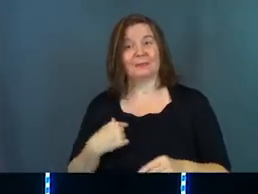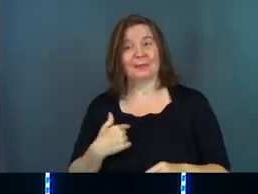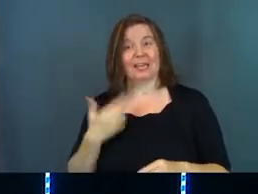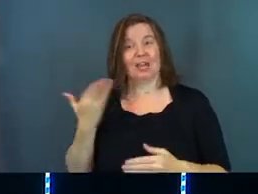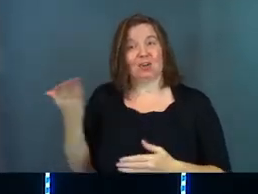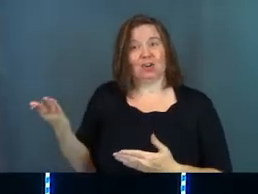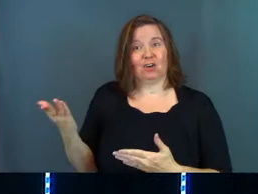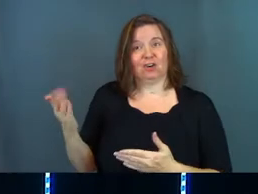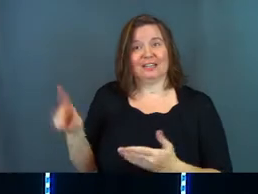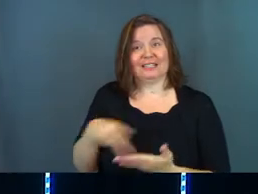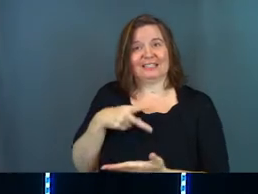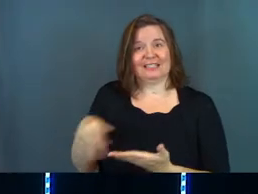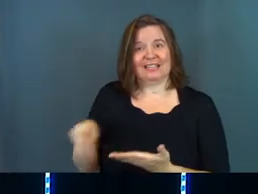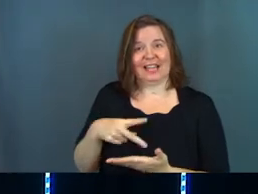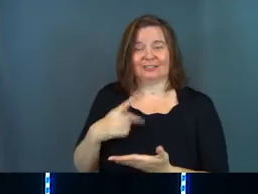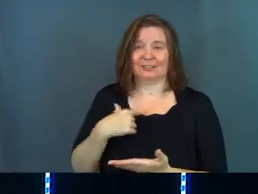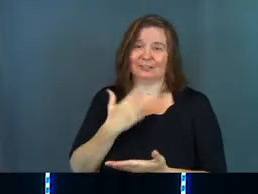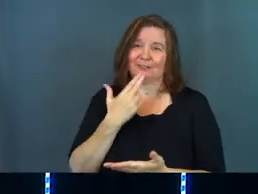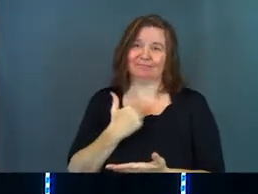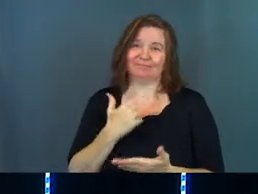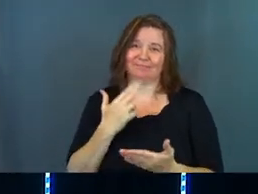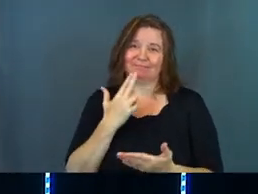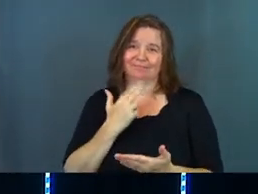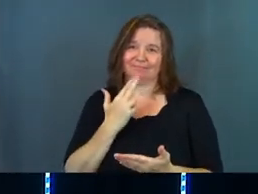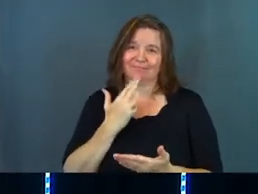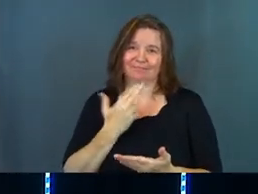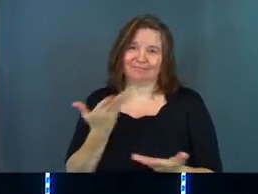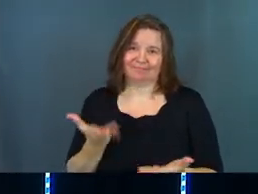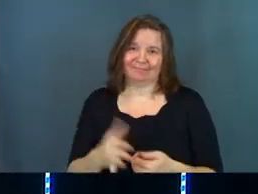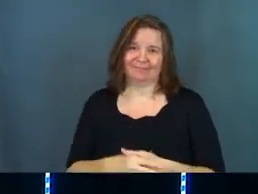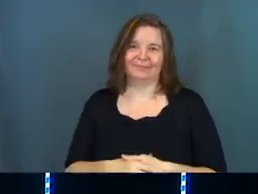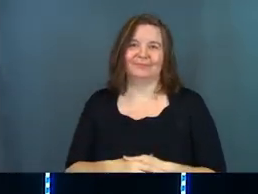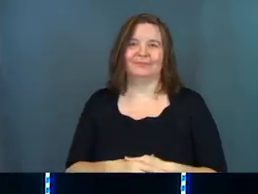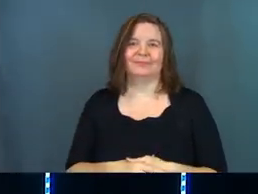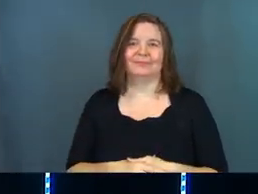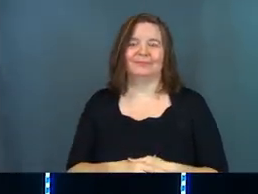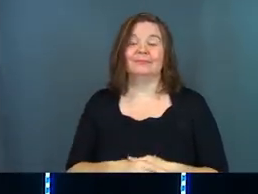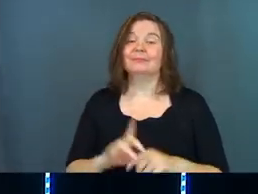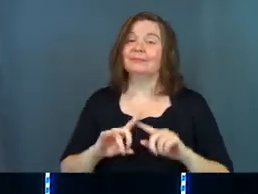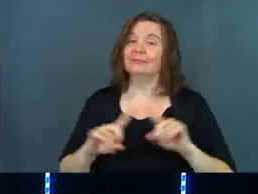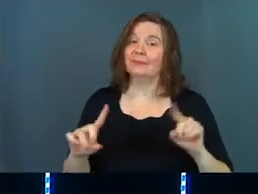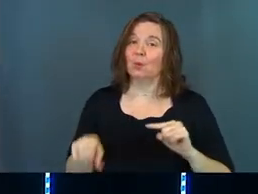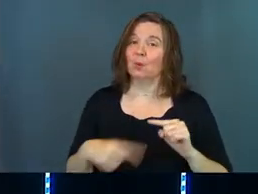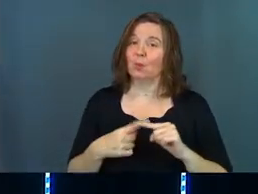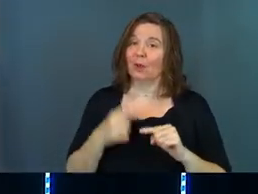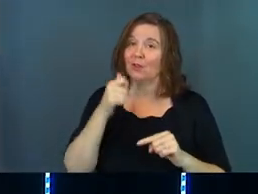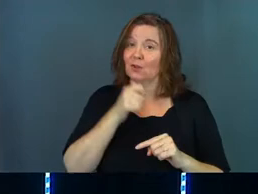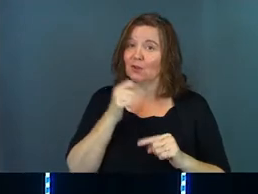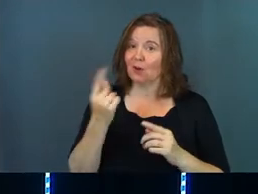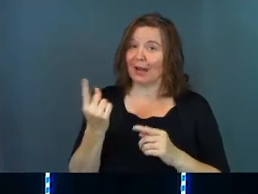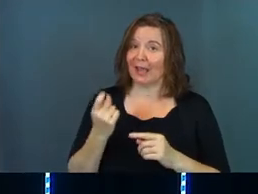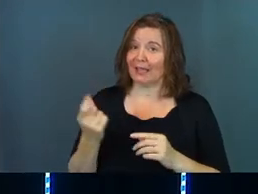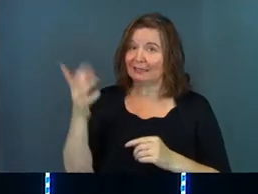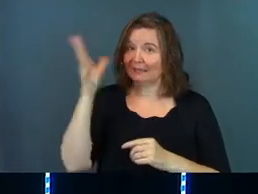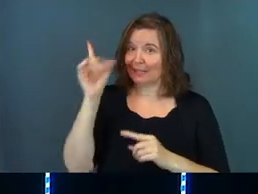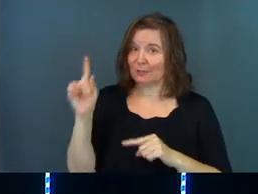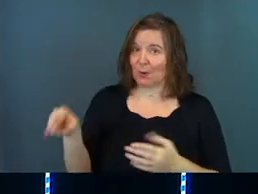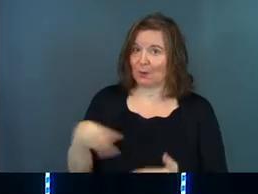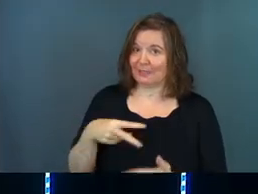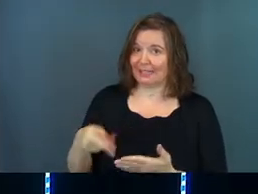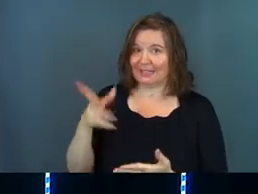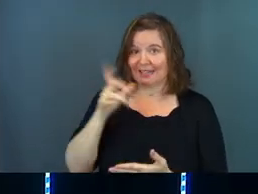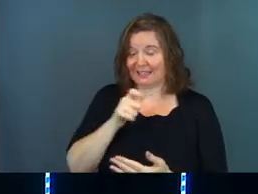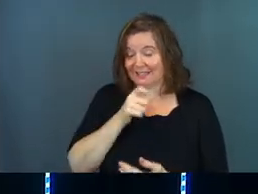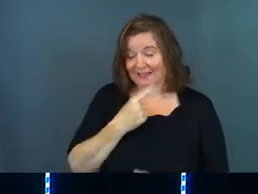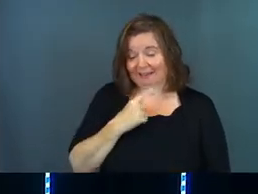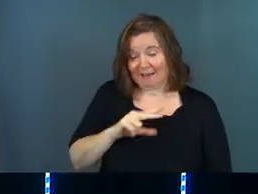me and her dancing. And doesn't she look insanely cute right there? Um, but when little girl asked dad to go and dance,